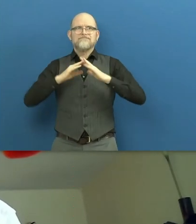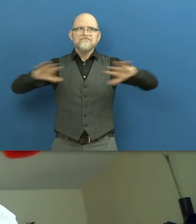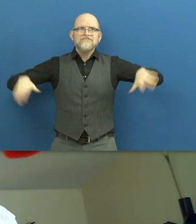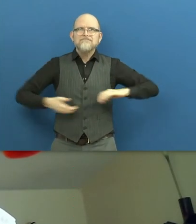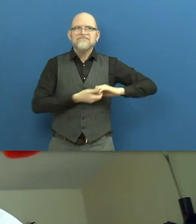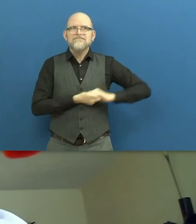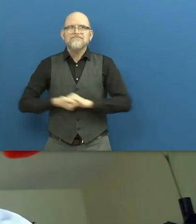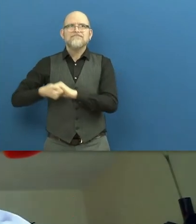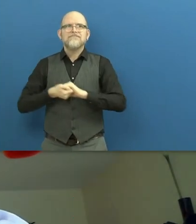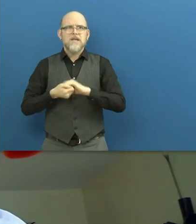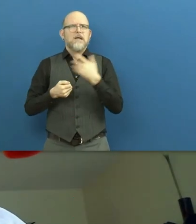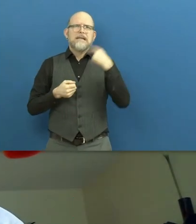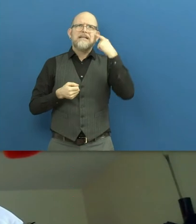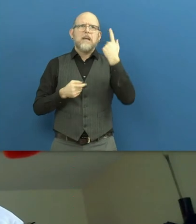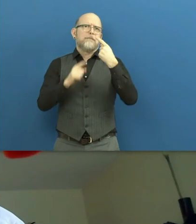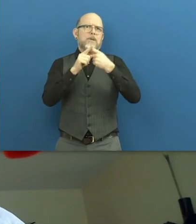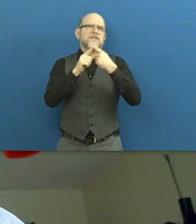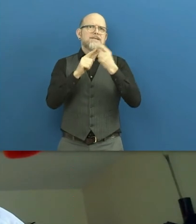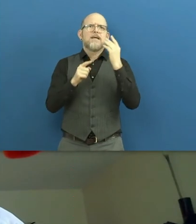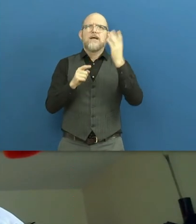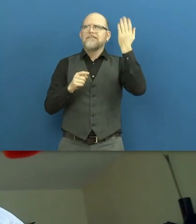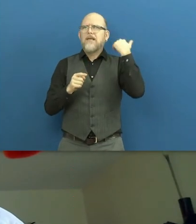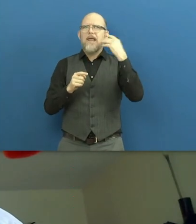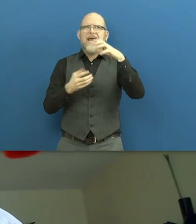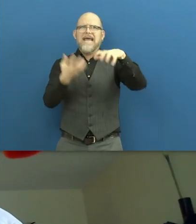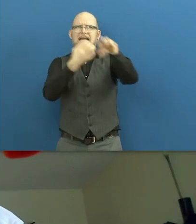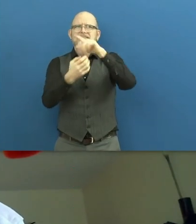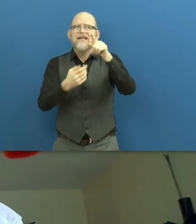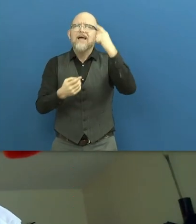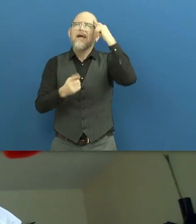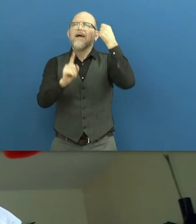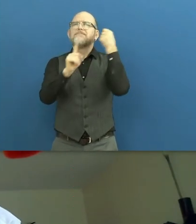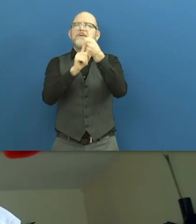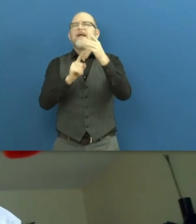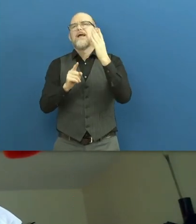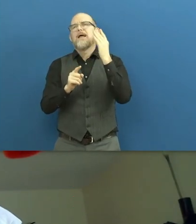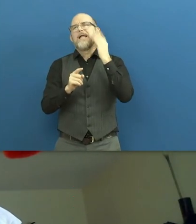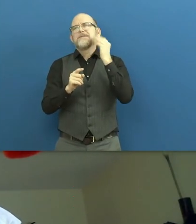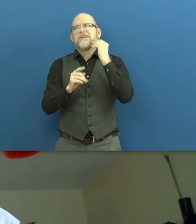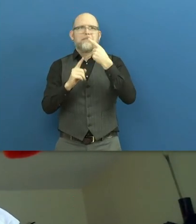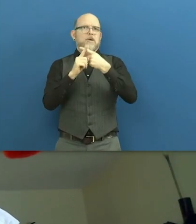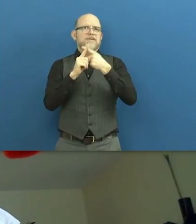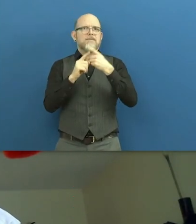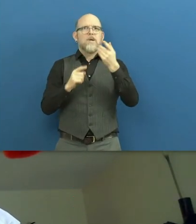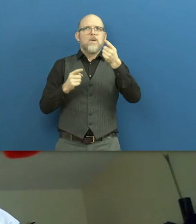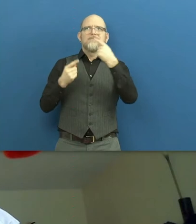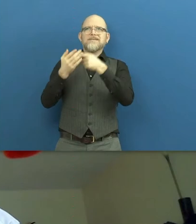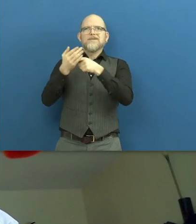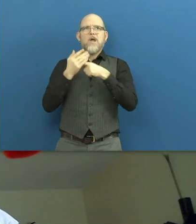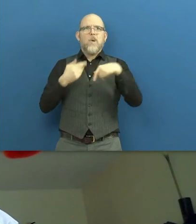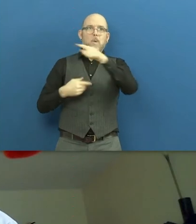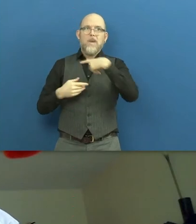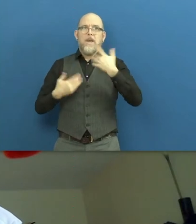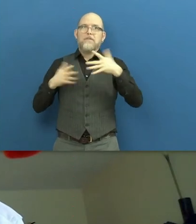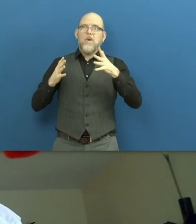If anything positive that we can learn from this crisis is that this crisis taught us that we are